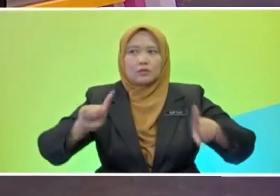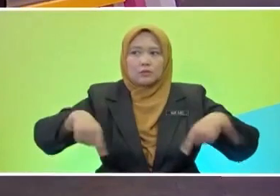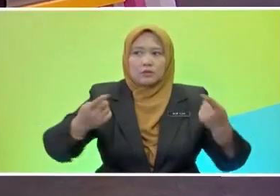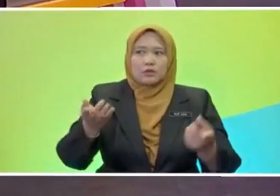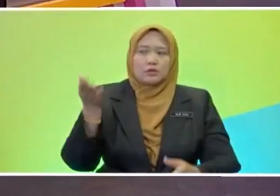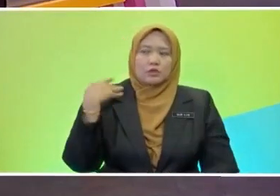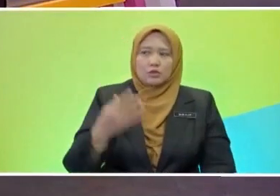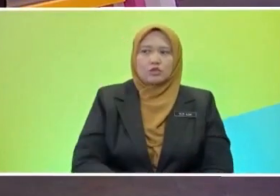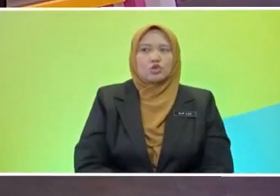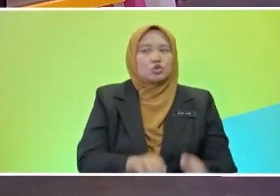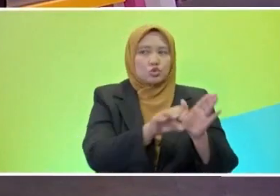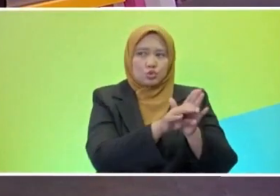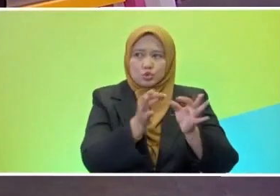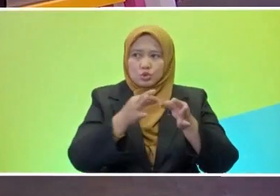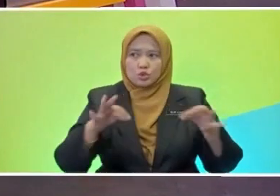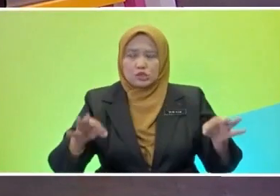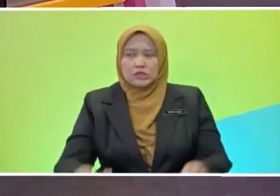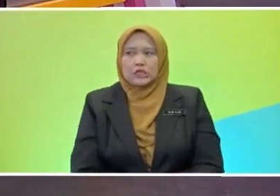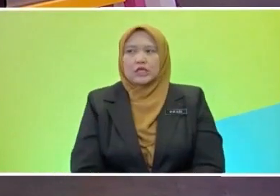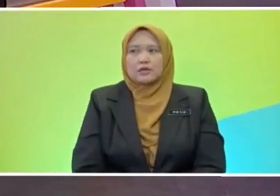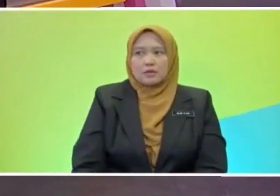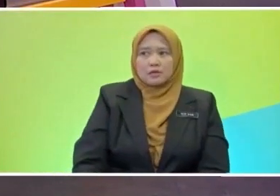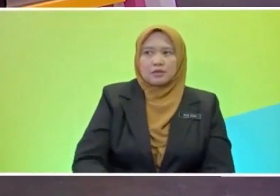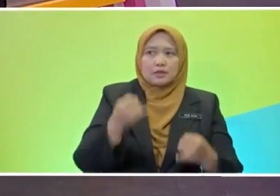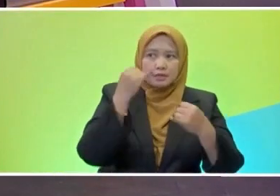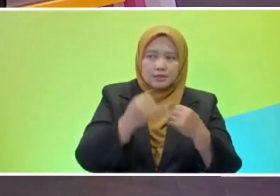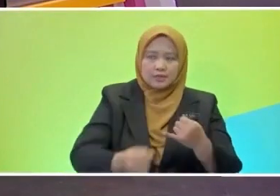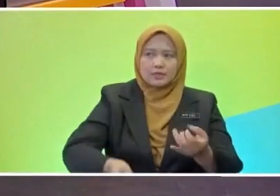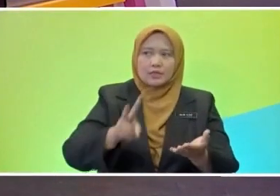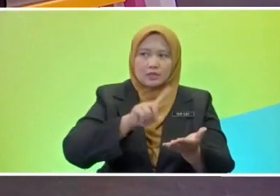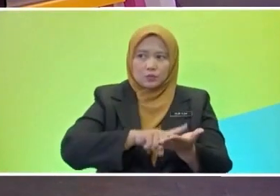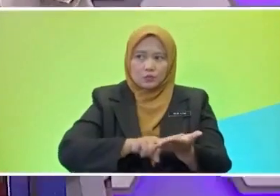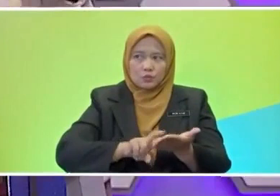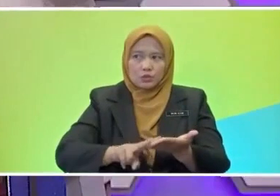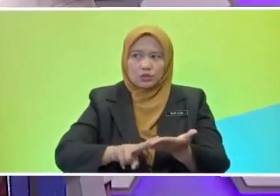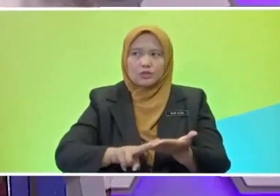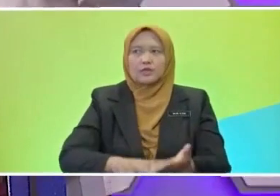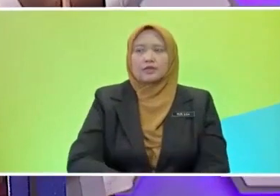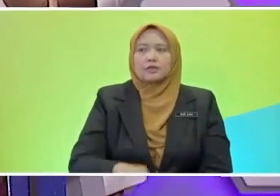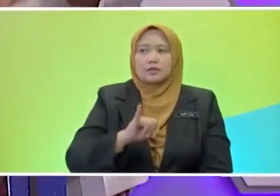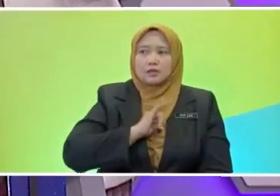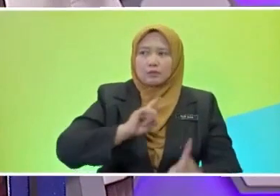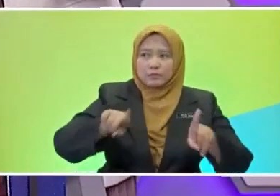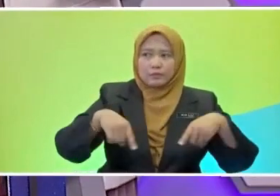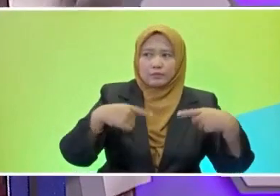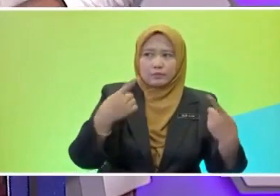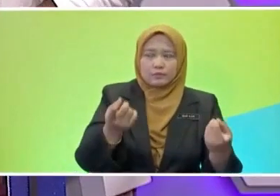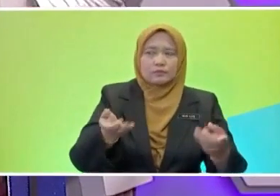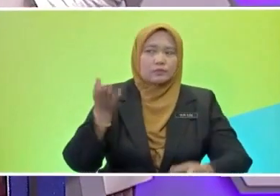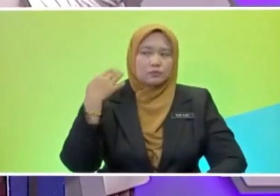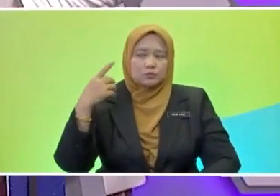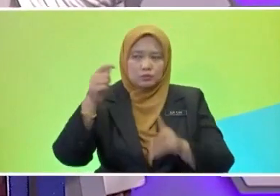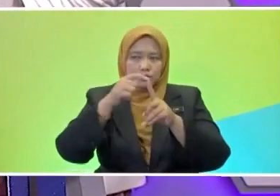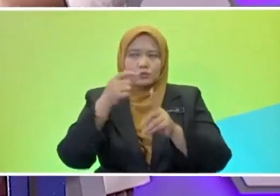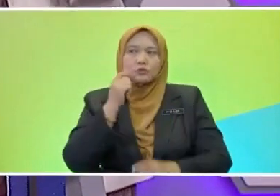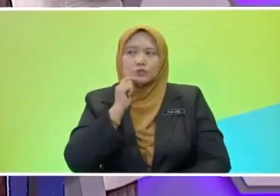That is the activity. All So, you need to give me the past tense form and also a sentence using the